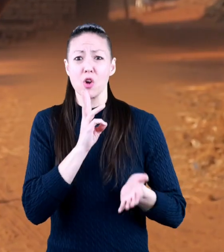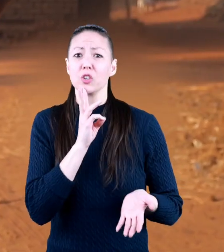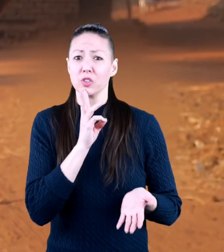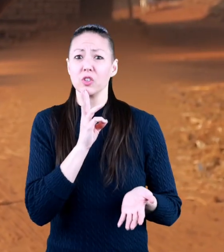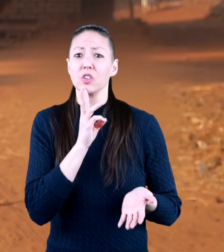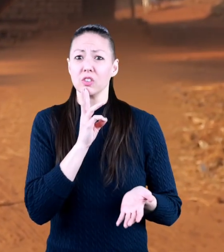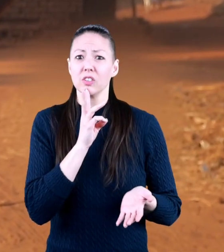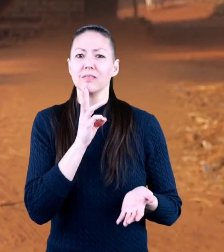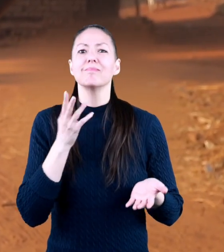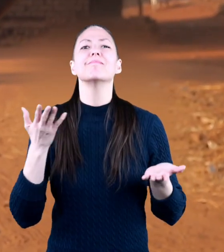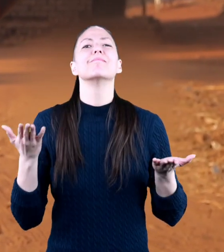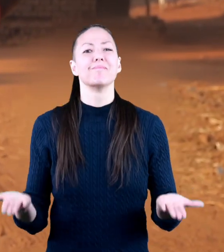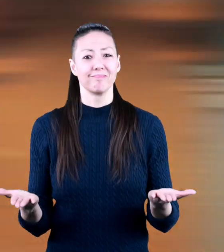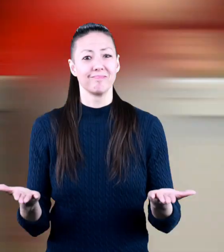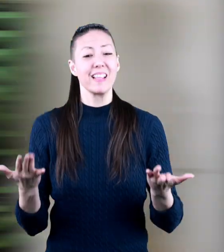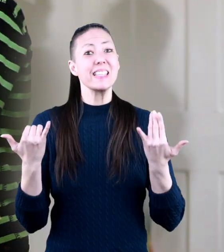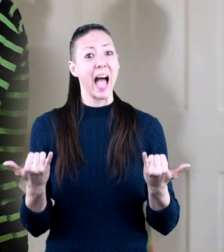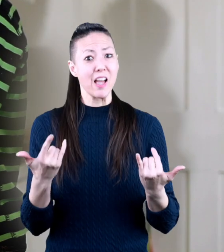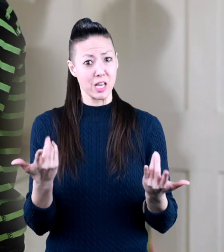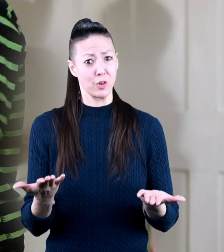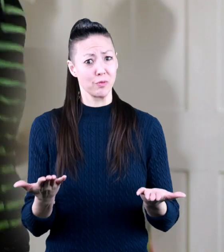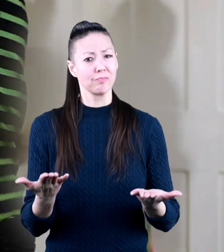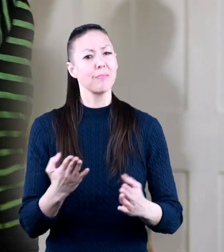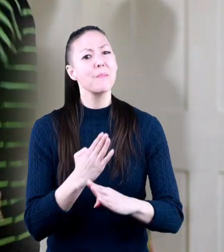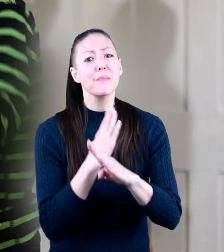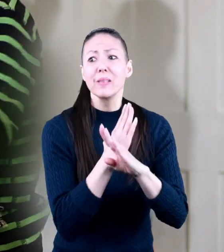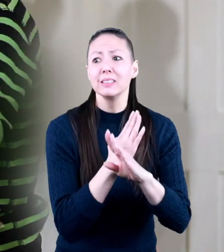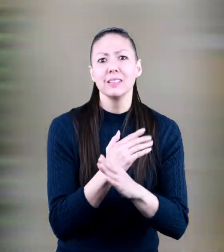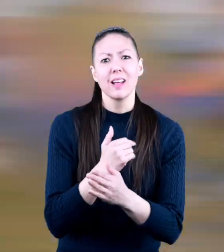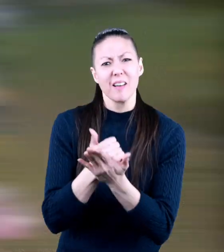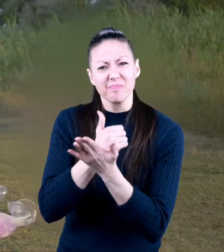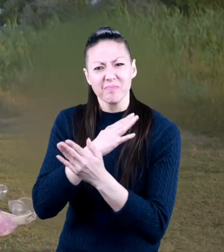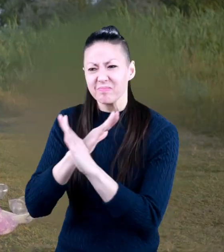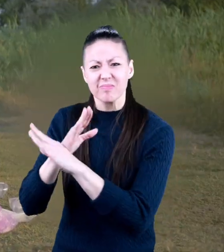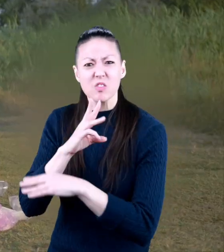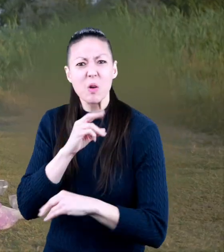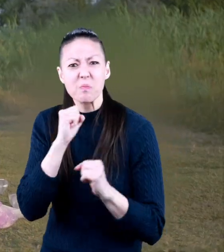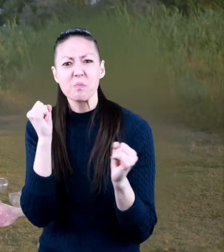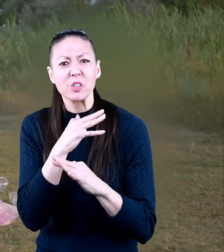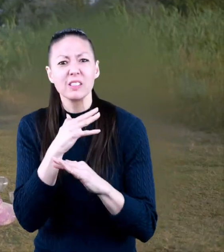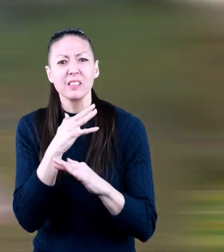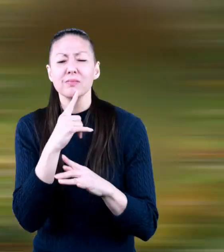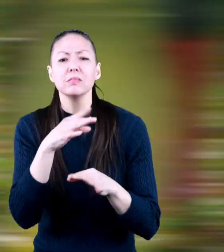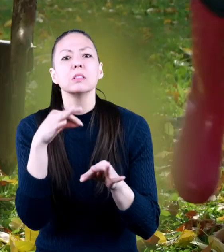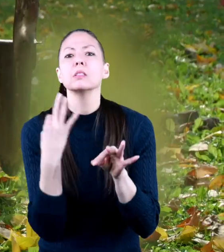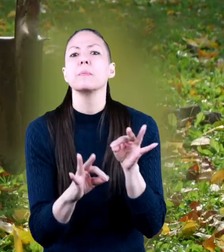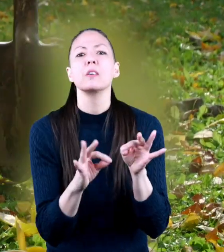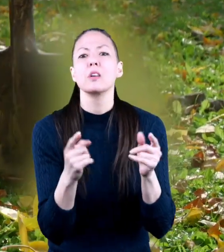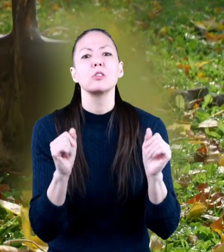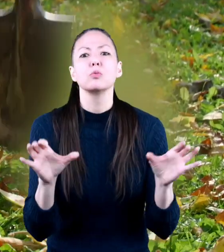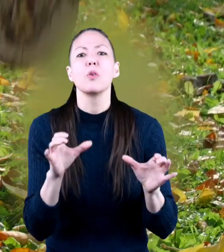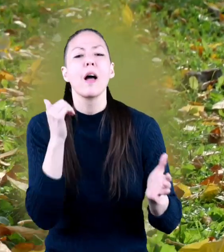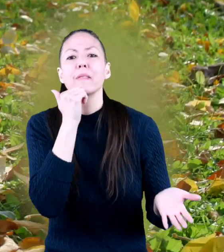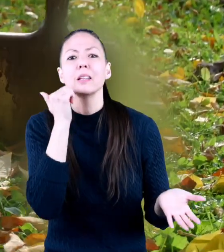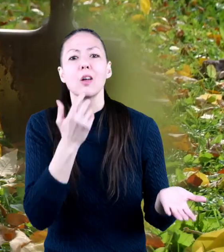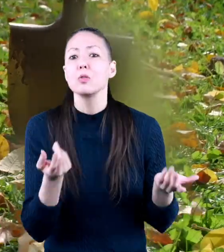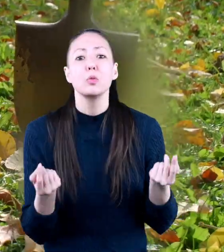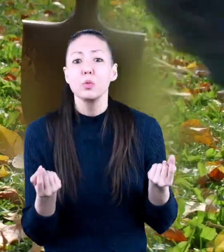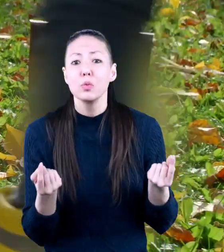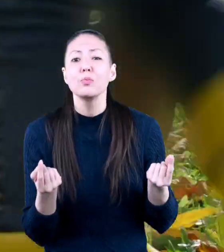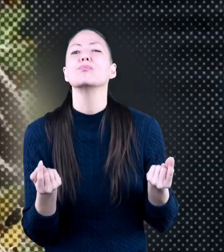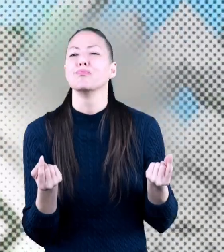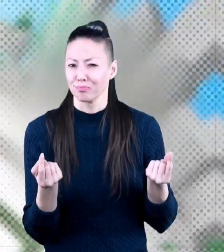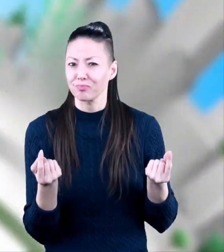that's where you come in you can help prevent water pollution in small and simple ways every day